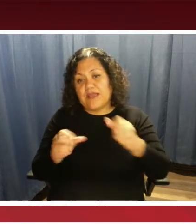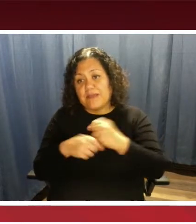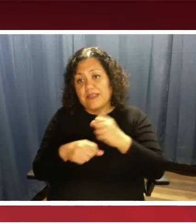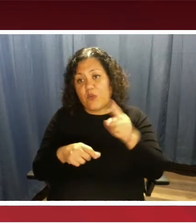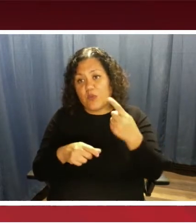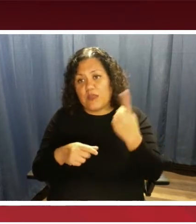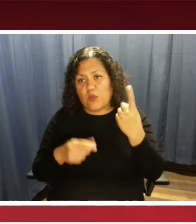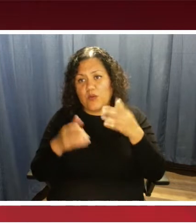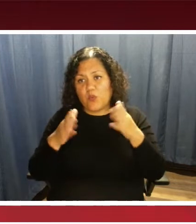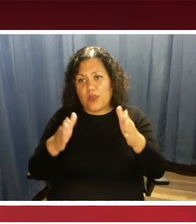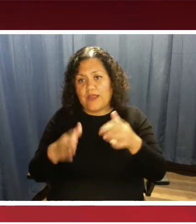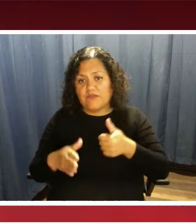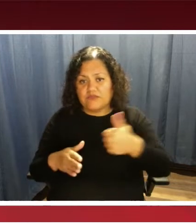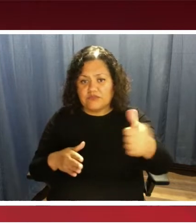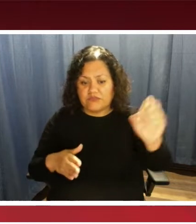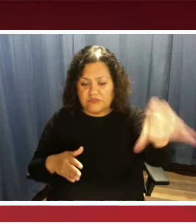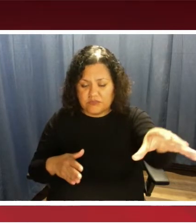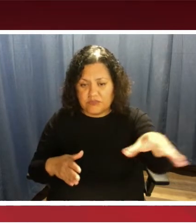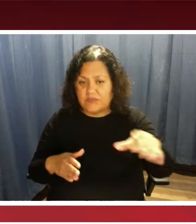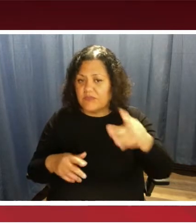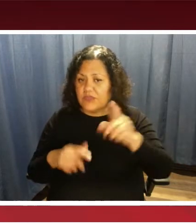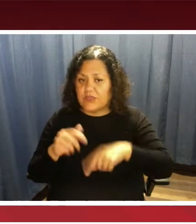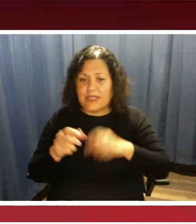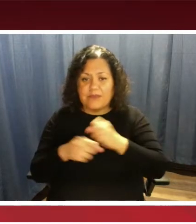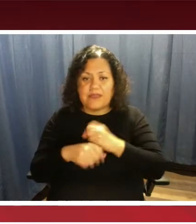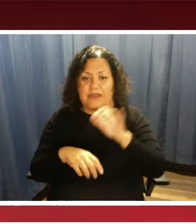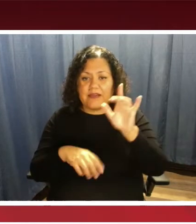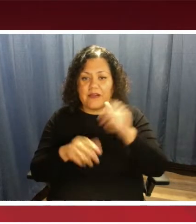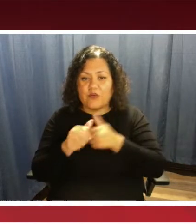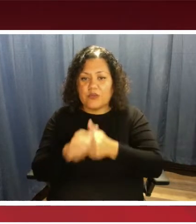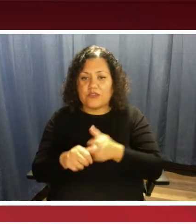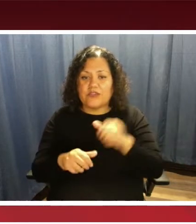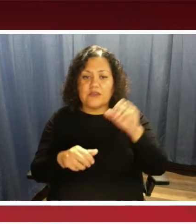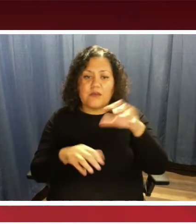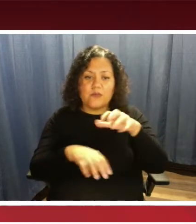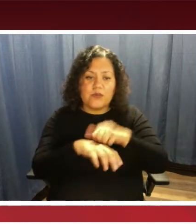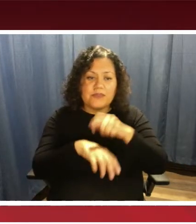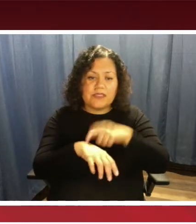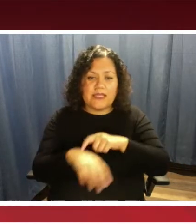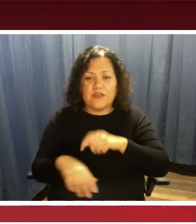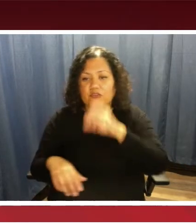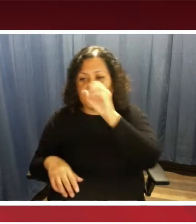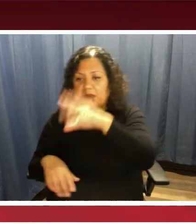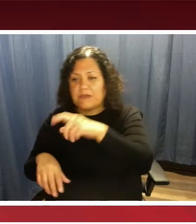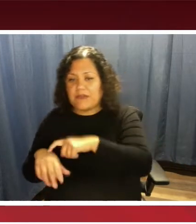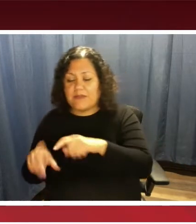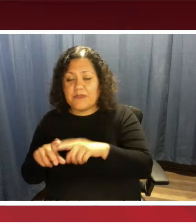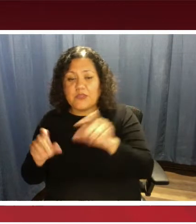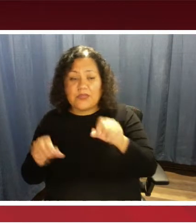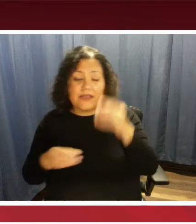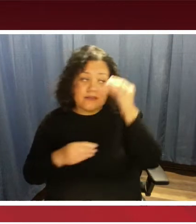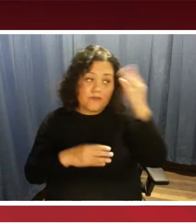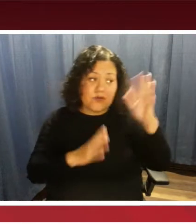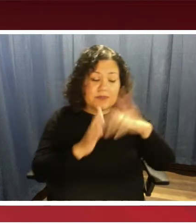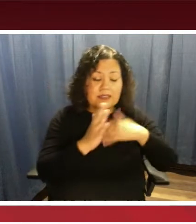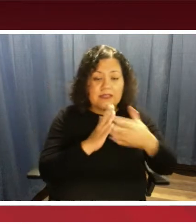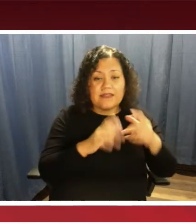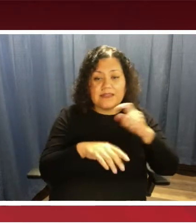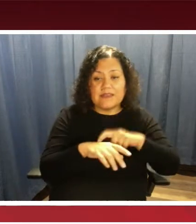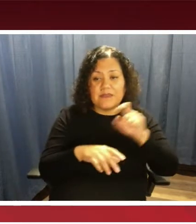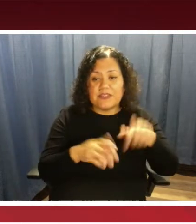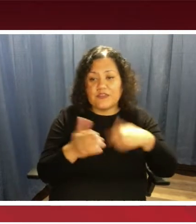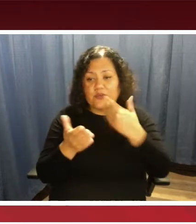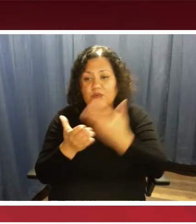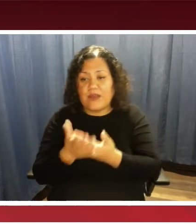Subscription trips cannot be made by appointment time or drop-off time, but you can inform the scheduler the time you need to arrive,